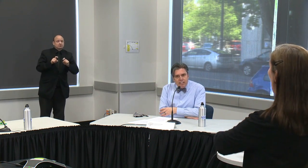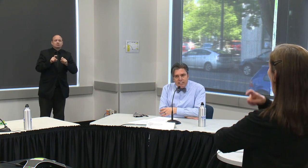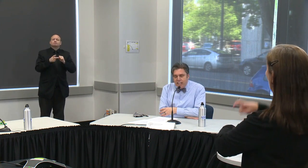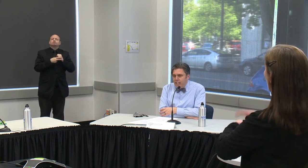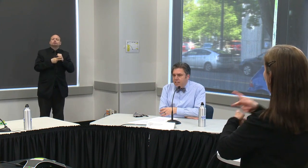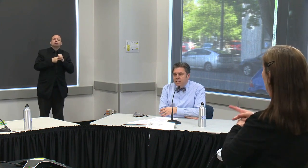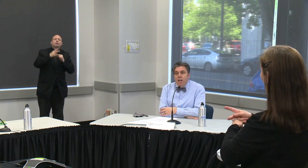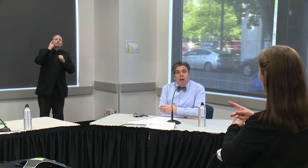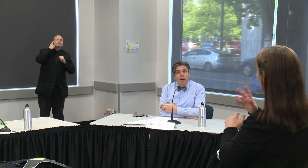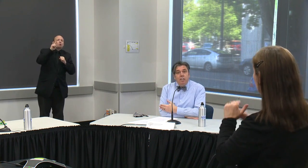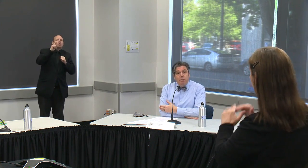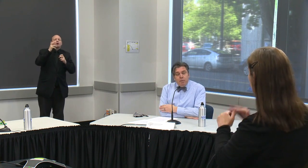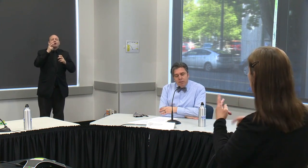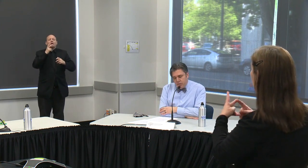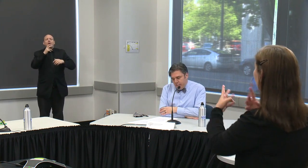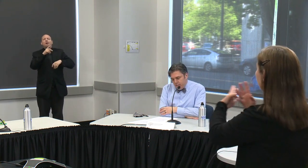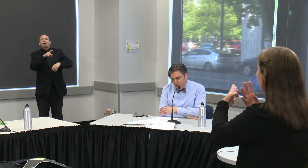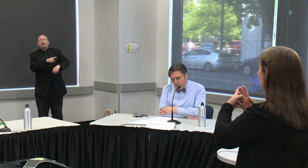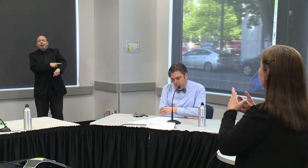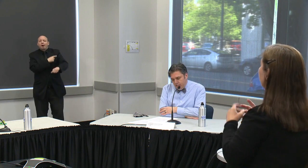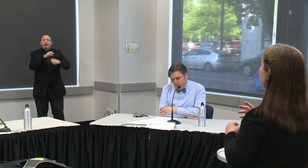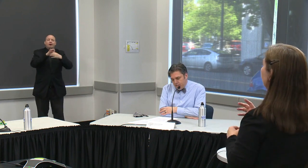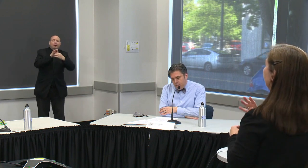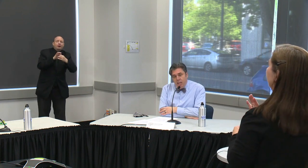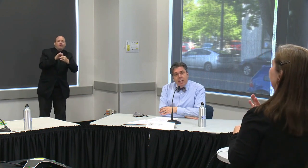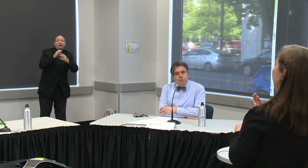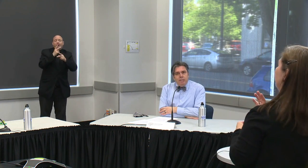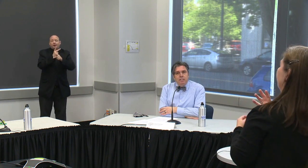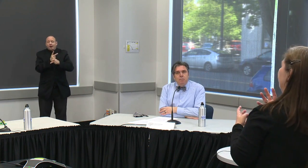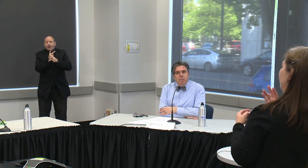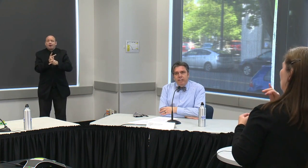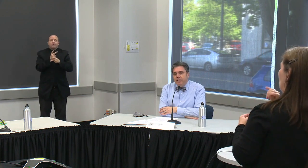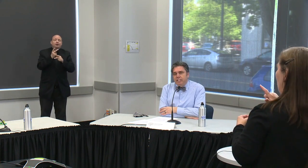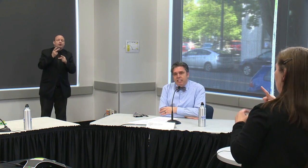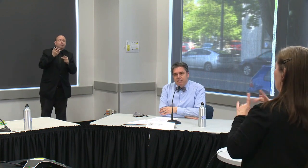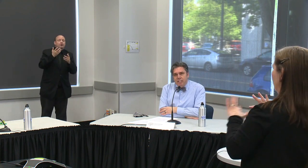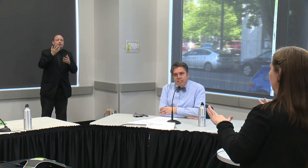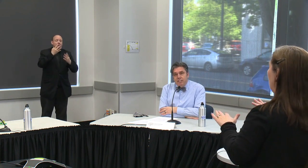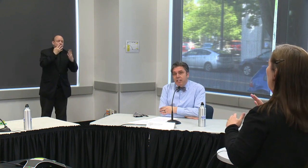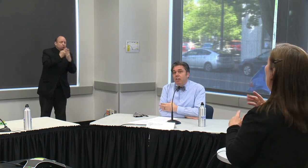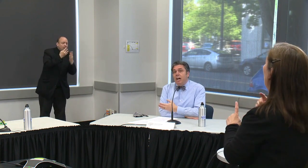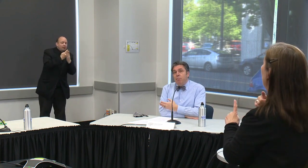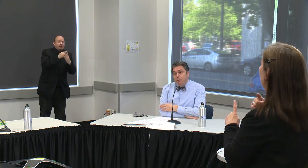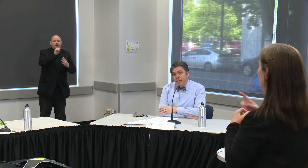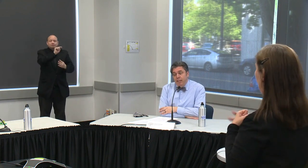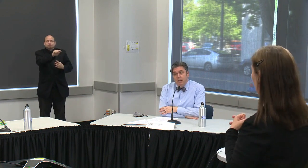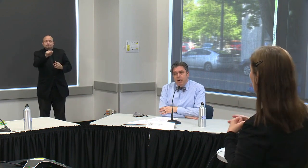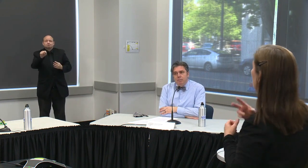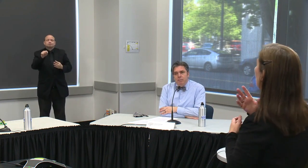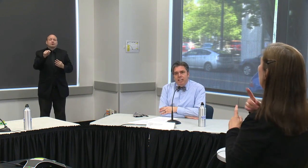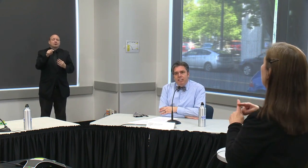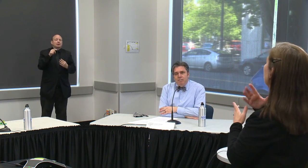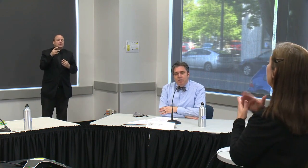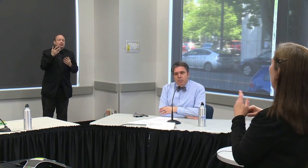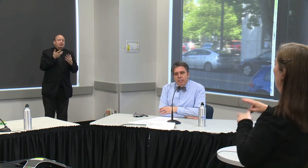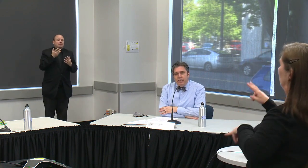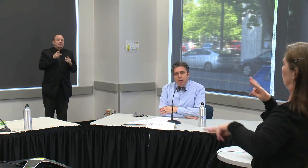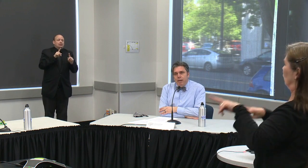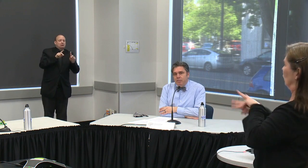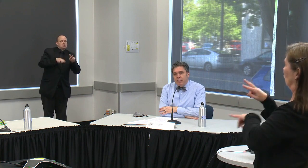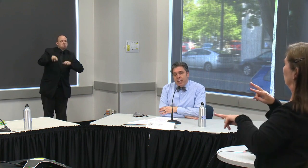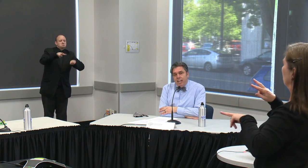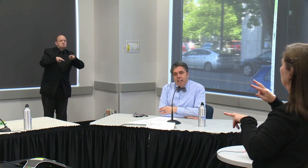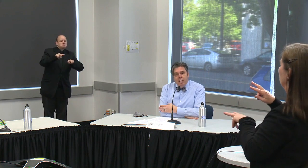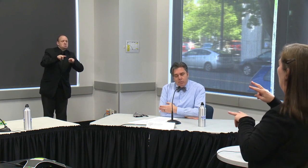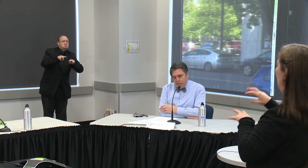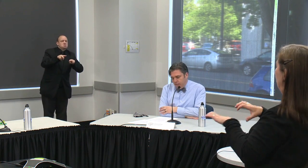congregate settings our department of corrections facilities as well as some surveillance activities that will complement some of the activities you're going to